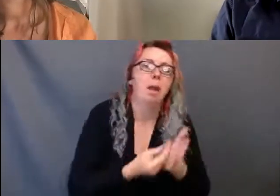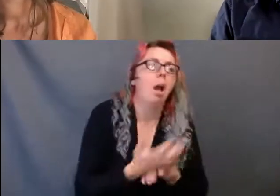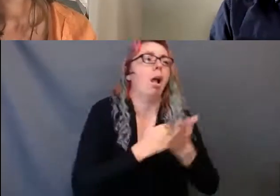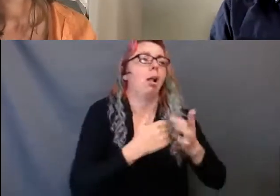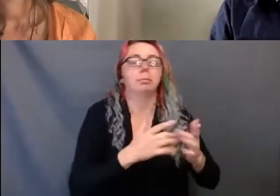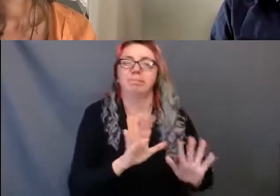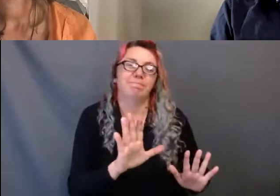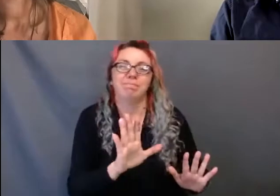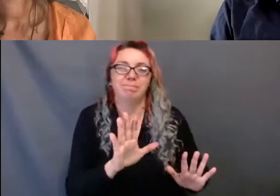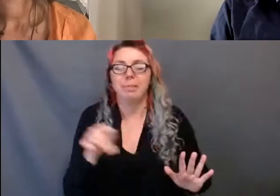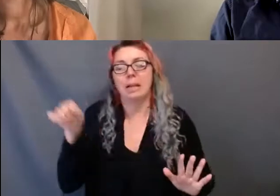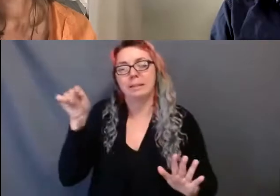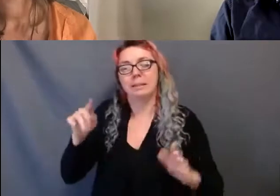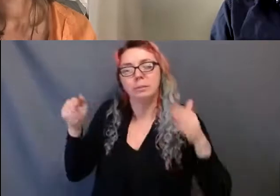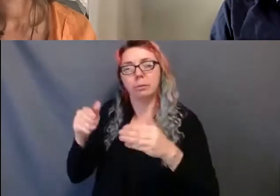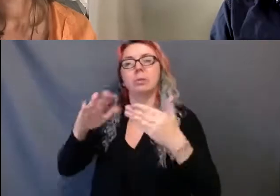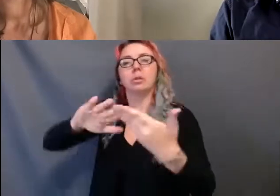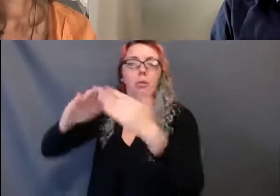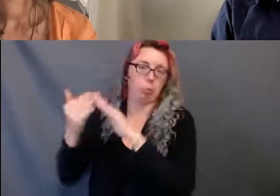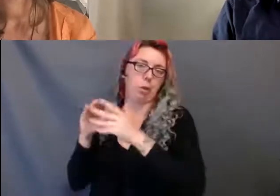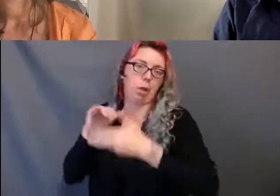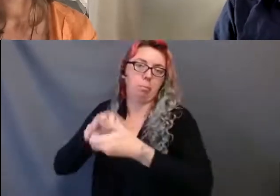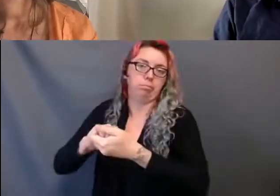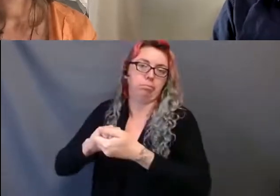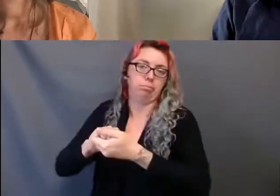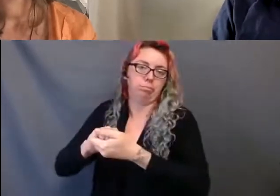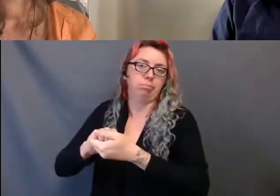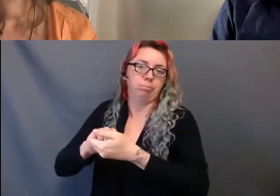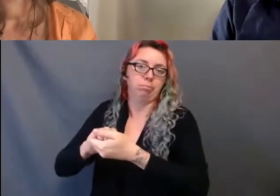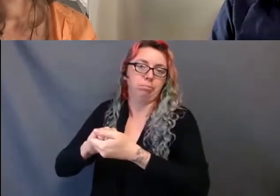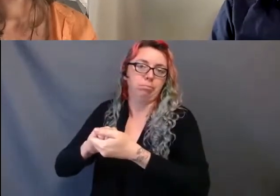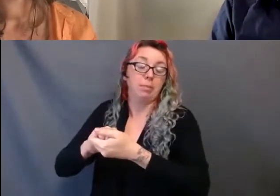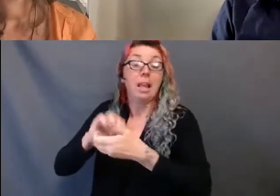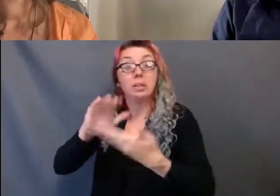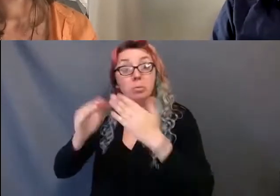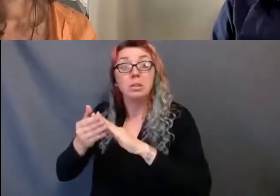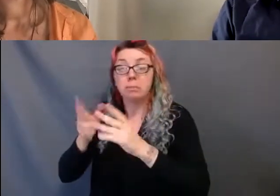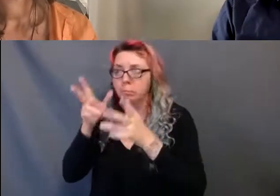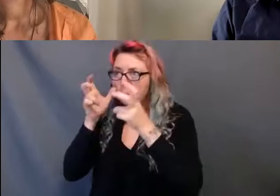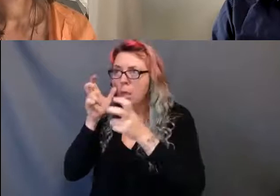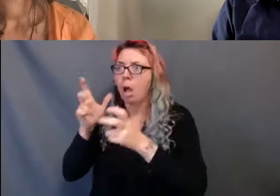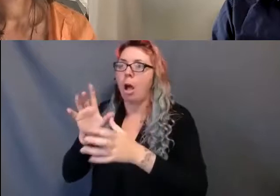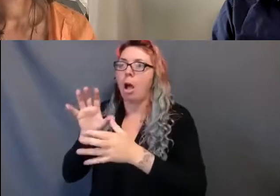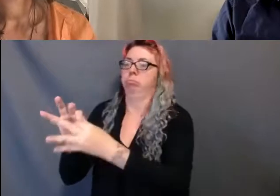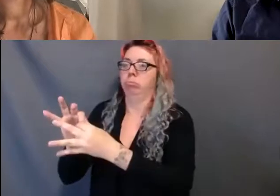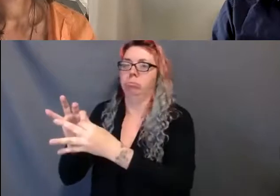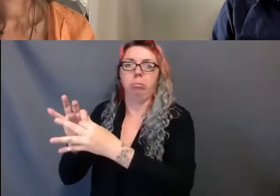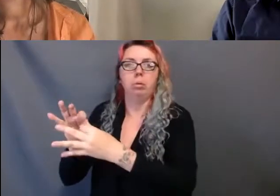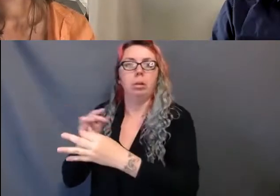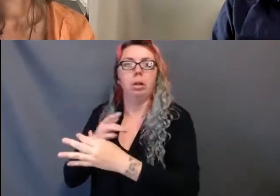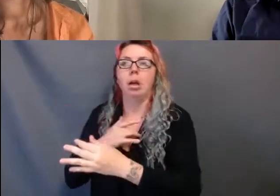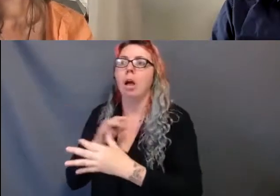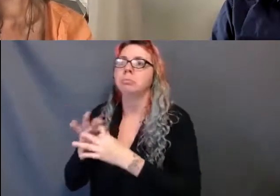Compelling theatre because it is authentic and relatable. These thousand-year-old stories are as epic as